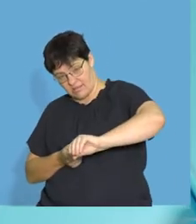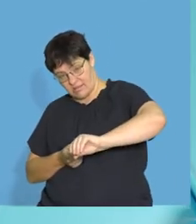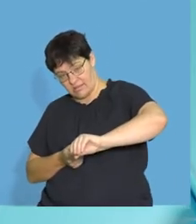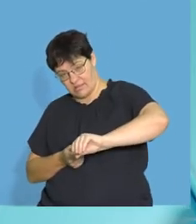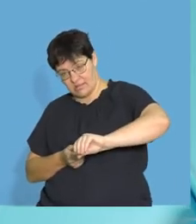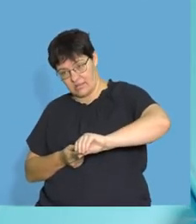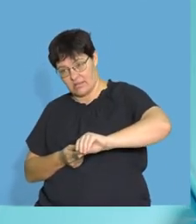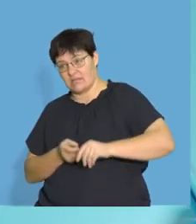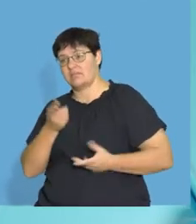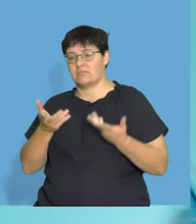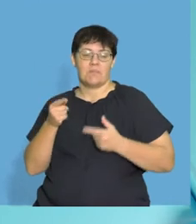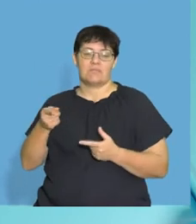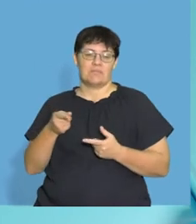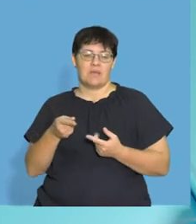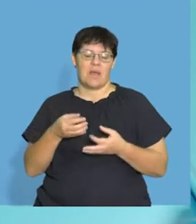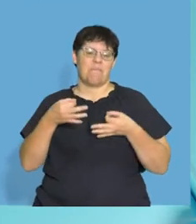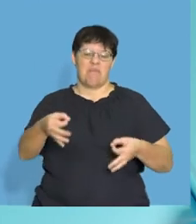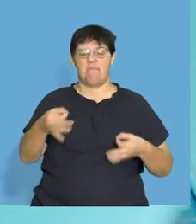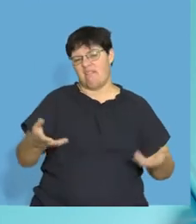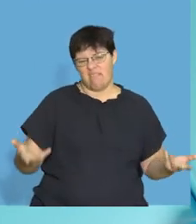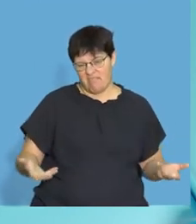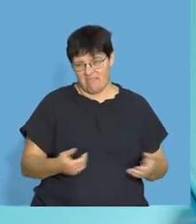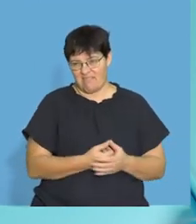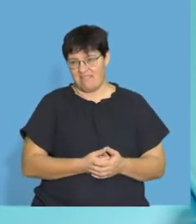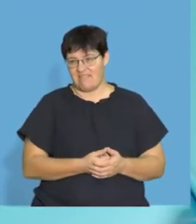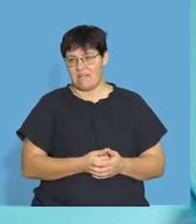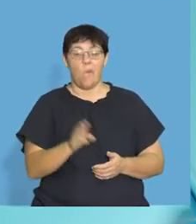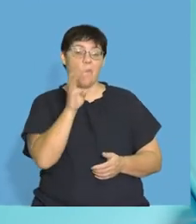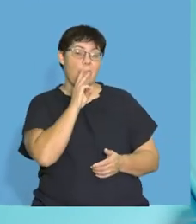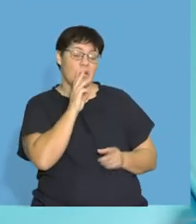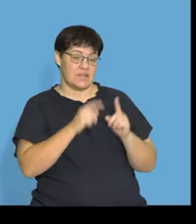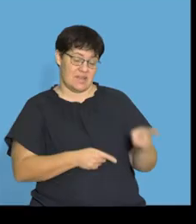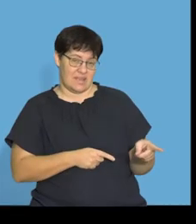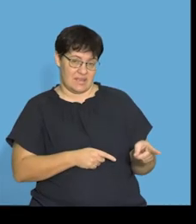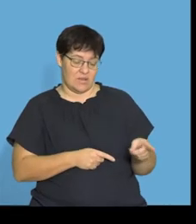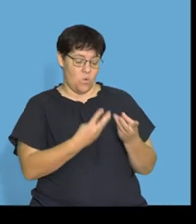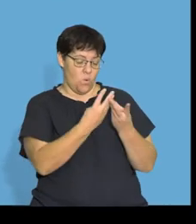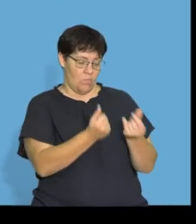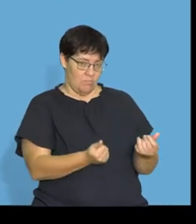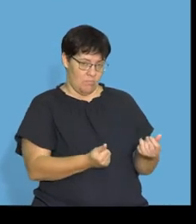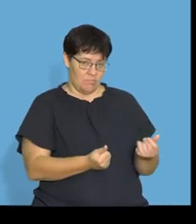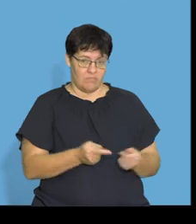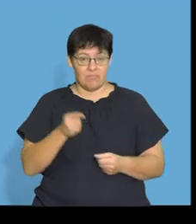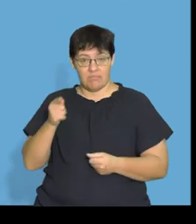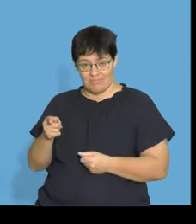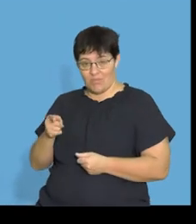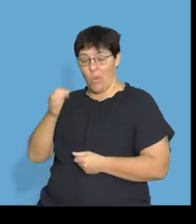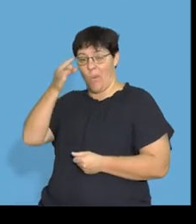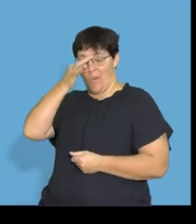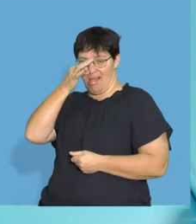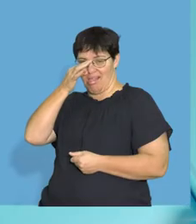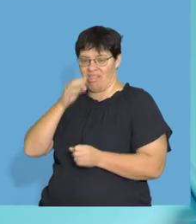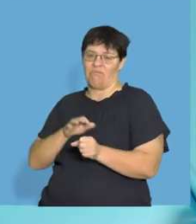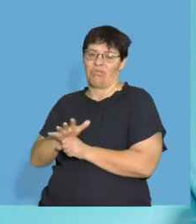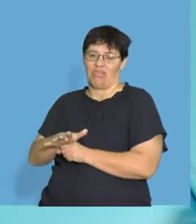take whatever's in there and I pour it onto maybe a piece of paper. Guys, this is water that's going to